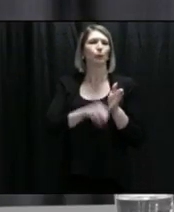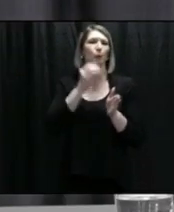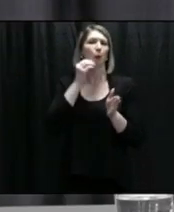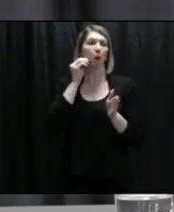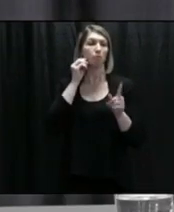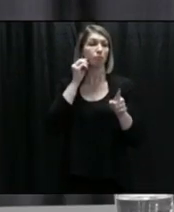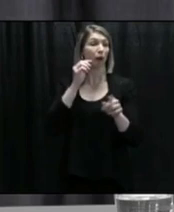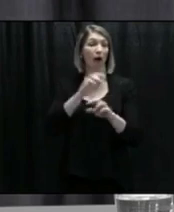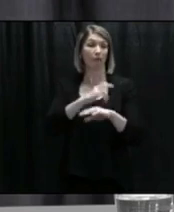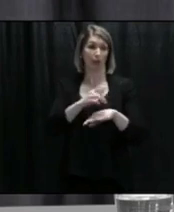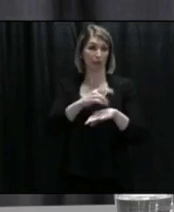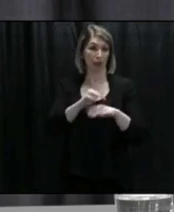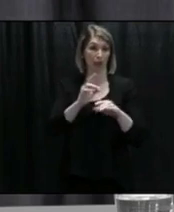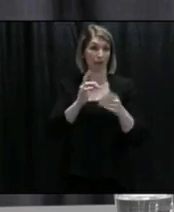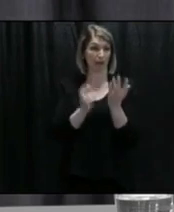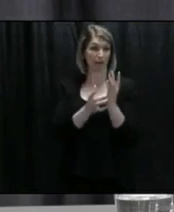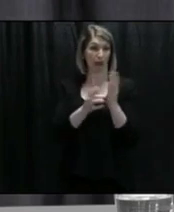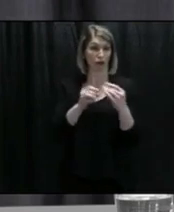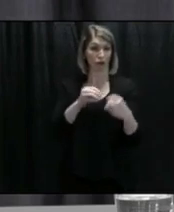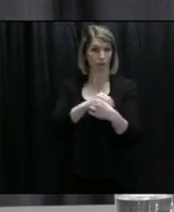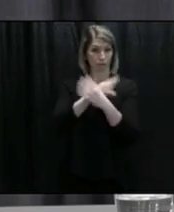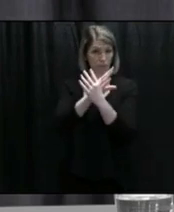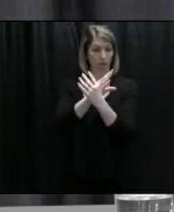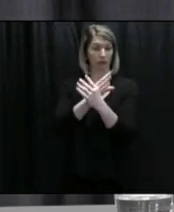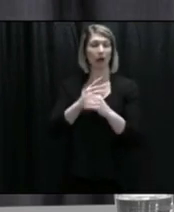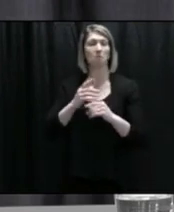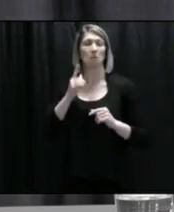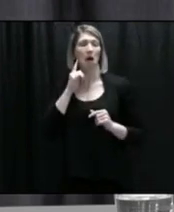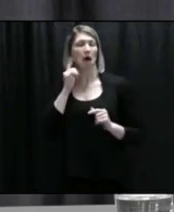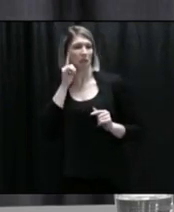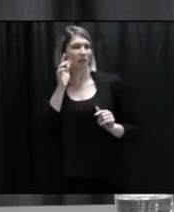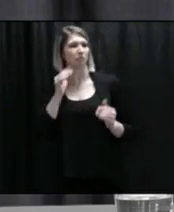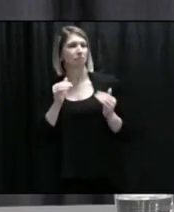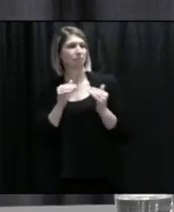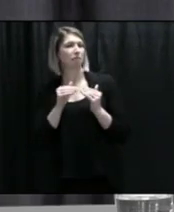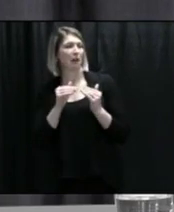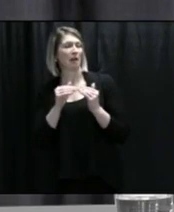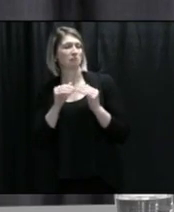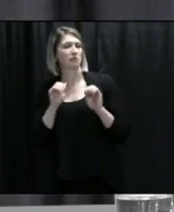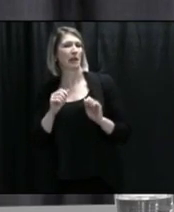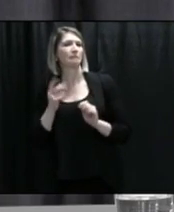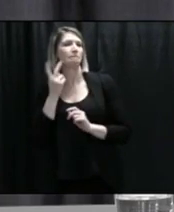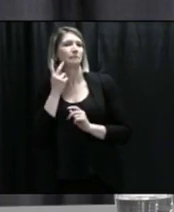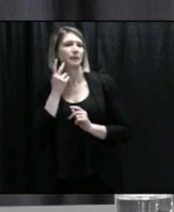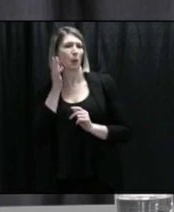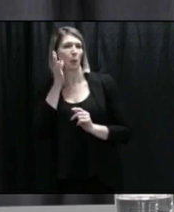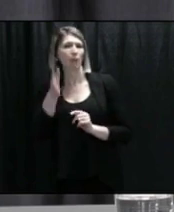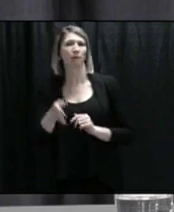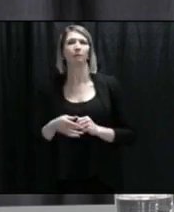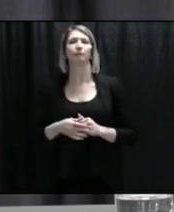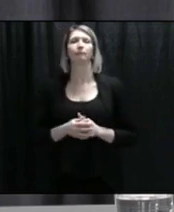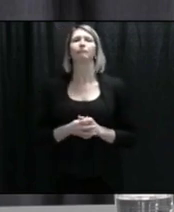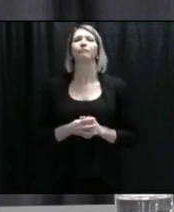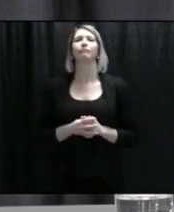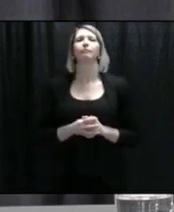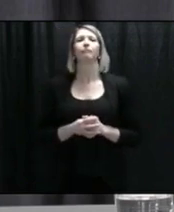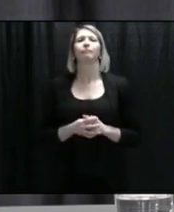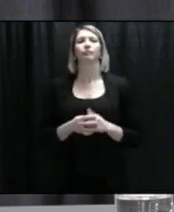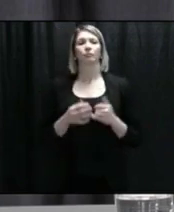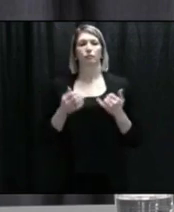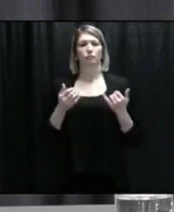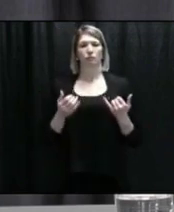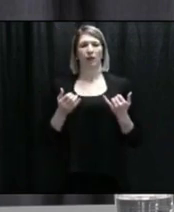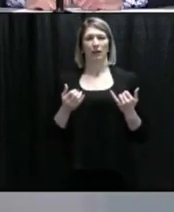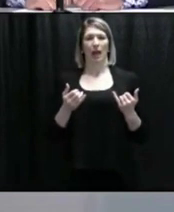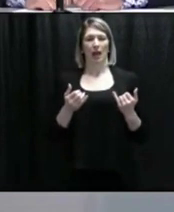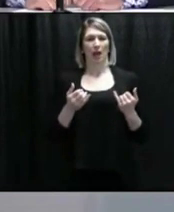certainly something we would be prepared to look at. And we've seen drug companies coming out with rapid testing where the